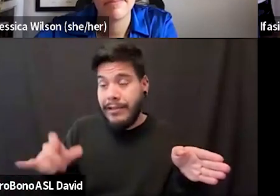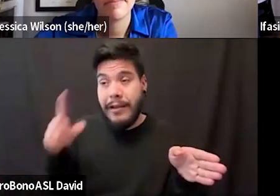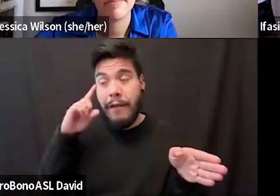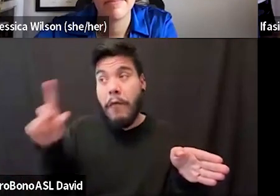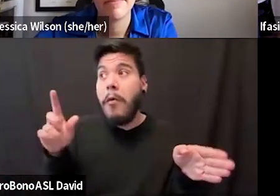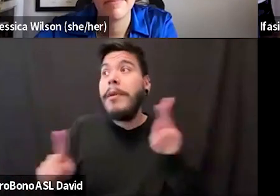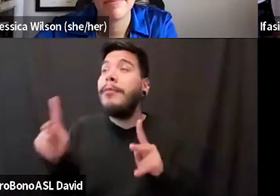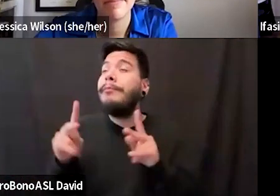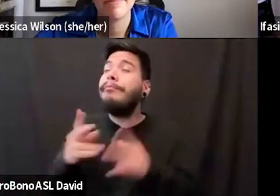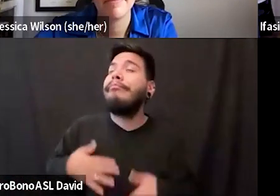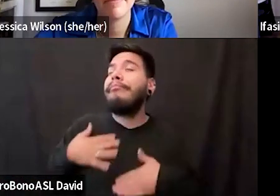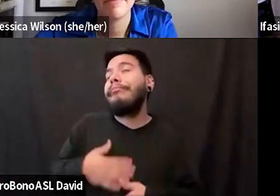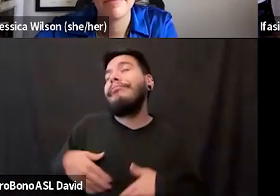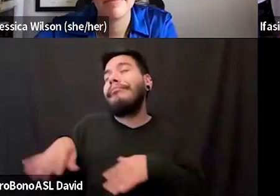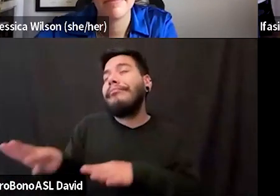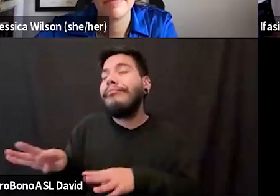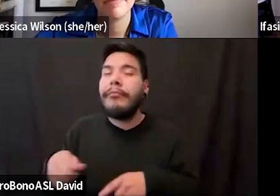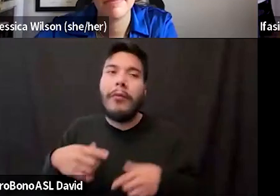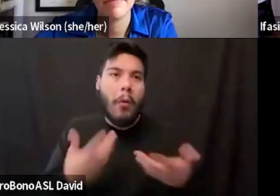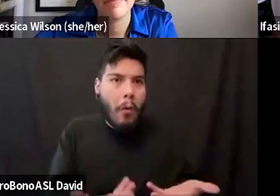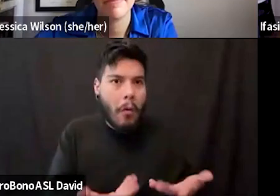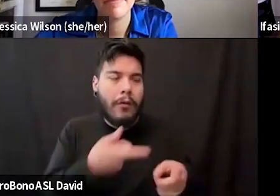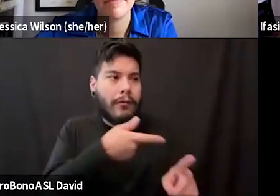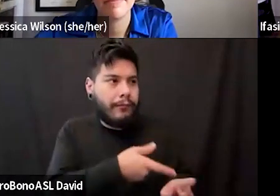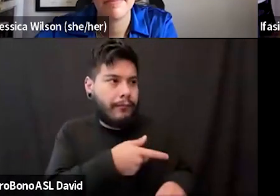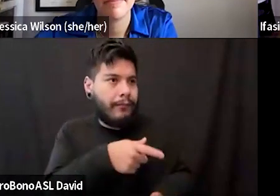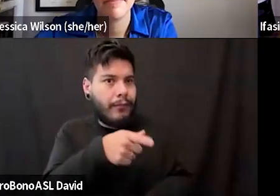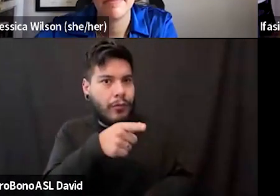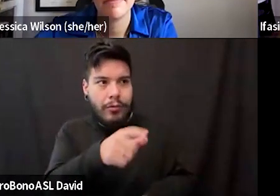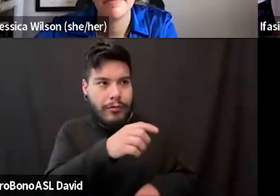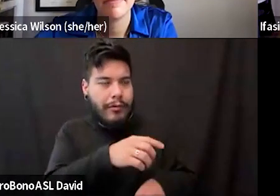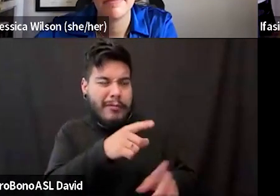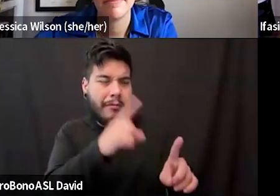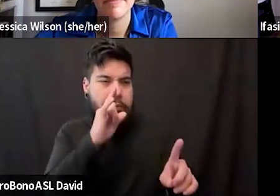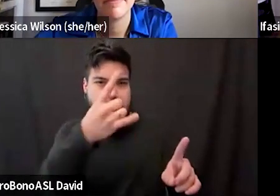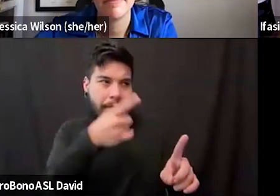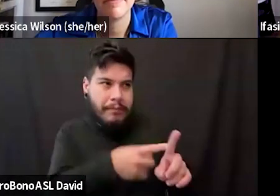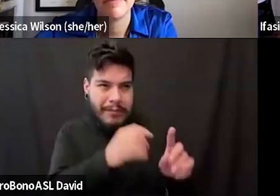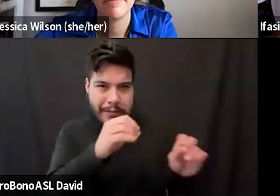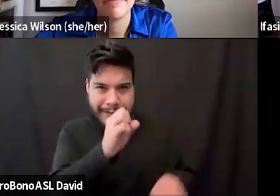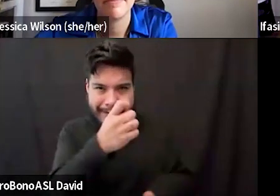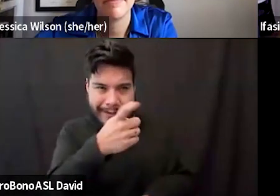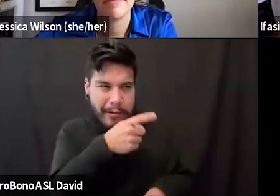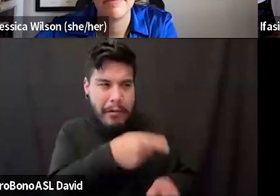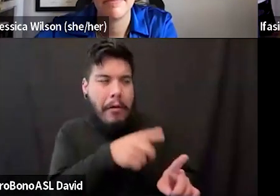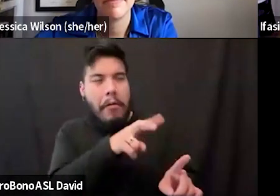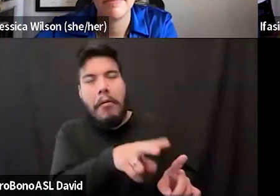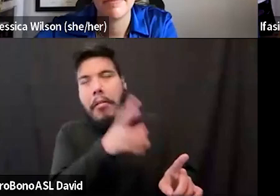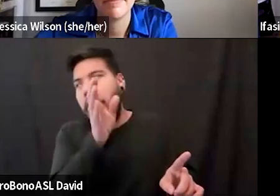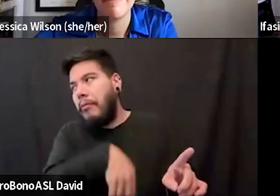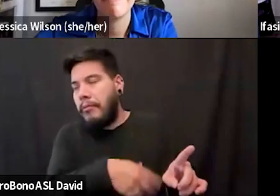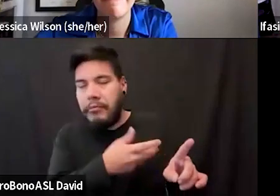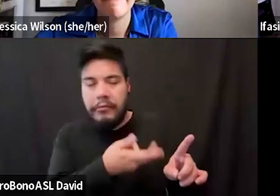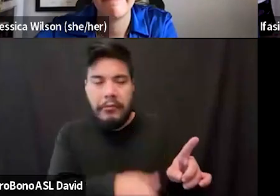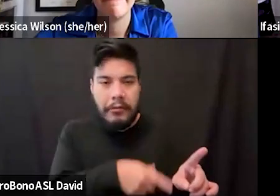for yourself, for other people. Um, or you are sexless and we, and you are, you know, categorized as undesirable, even though we know